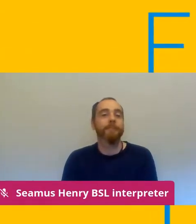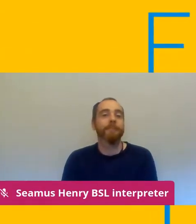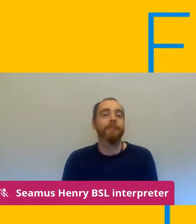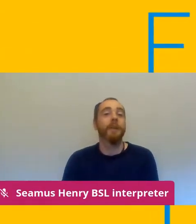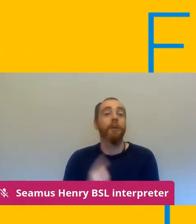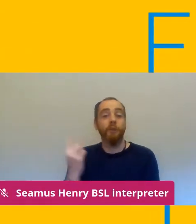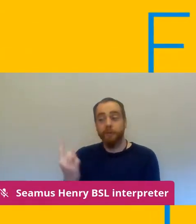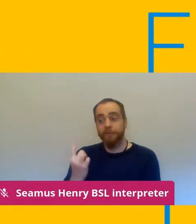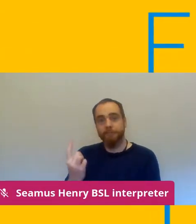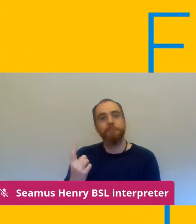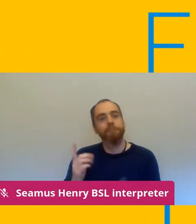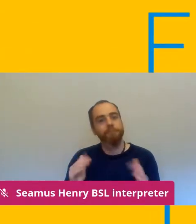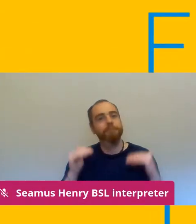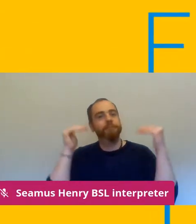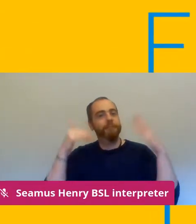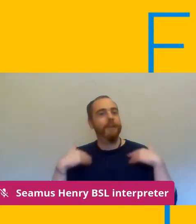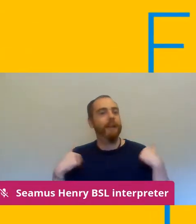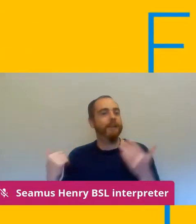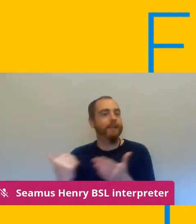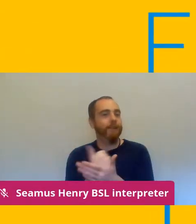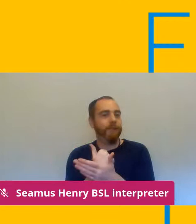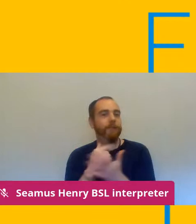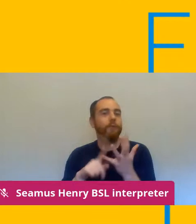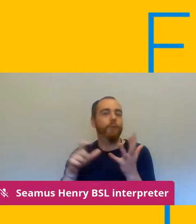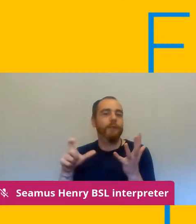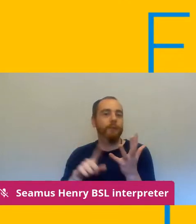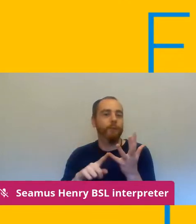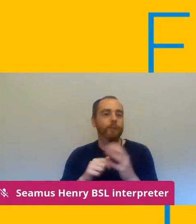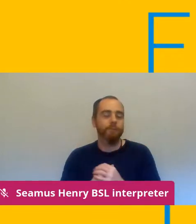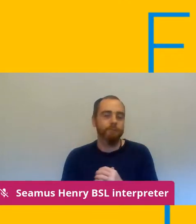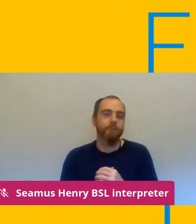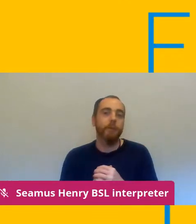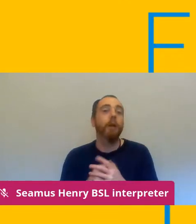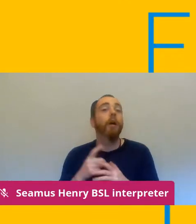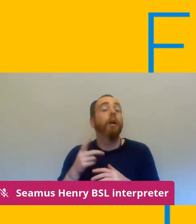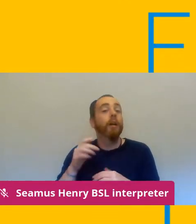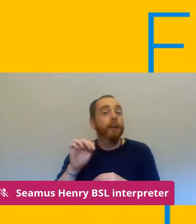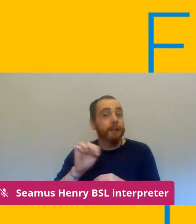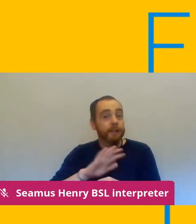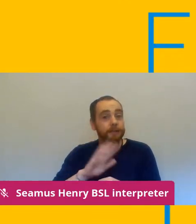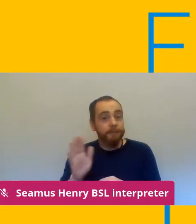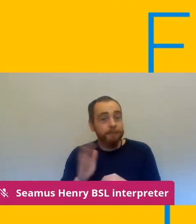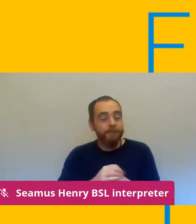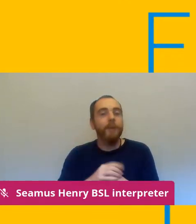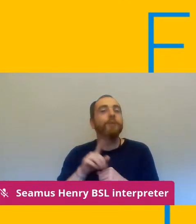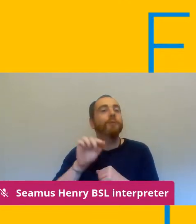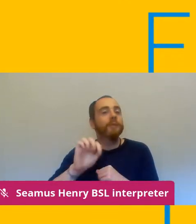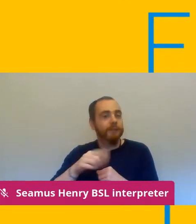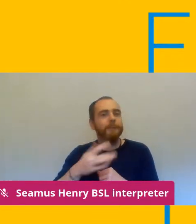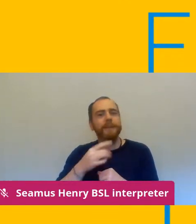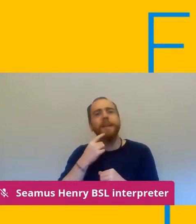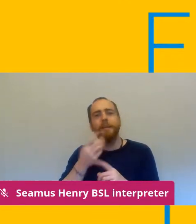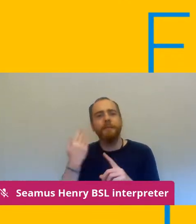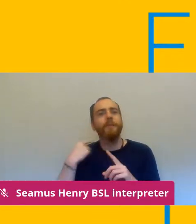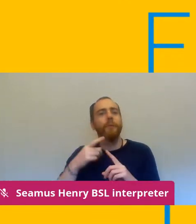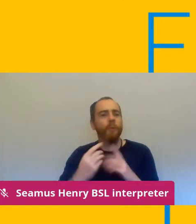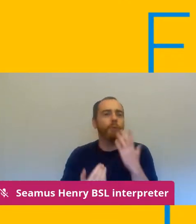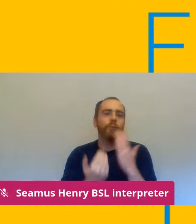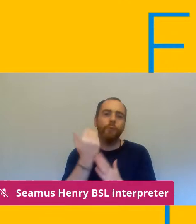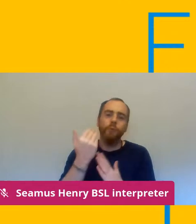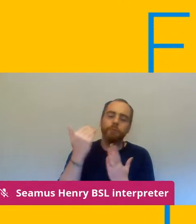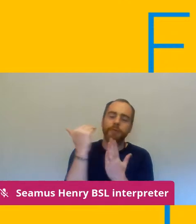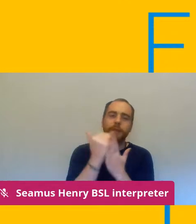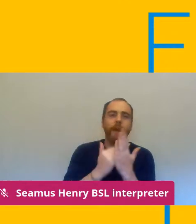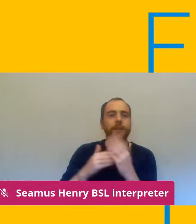thanks janet yeah so um as joe mentioned we put out some more guidance today um for branches and